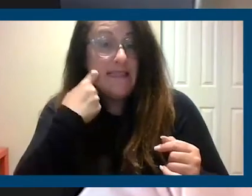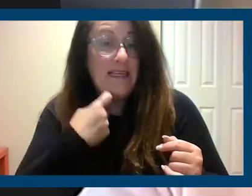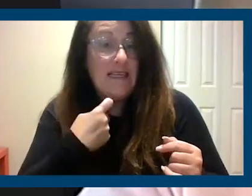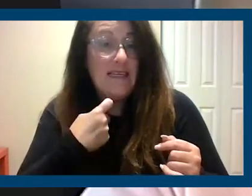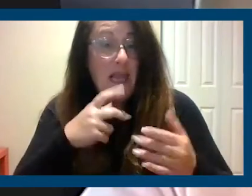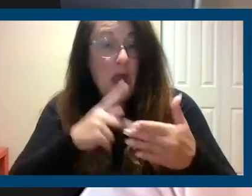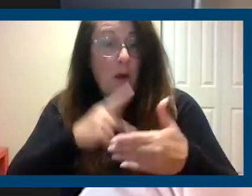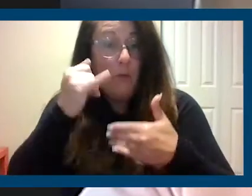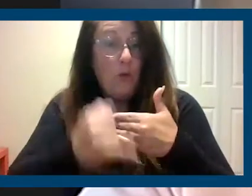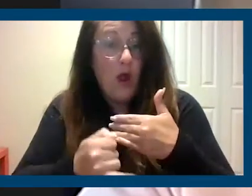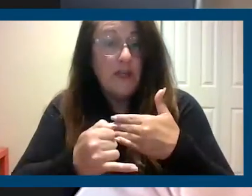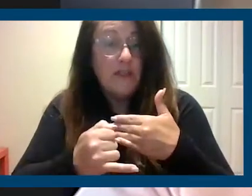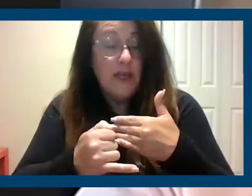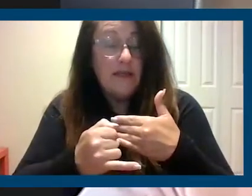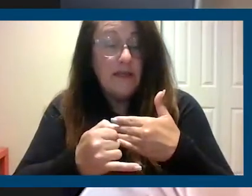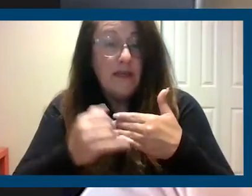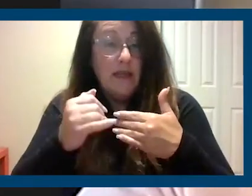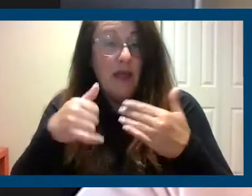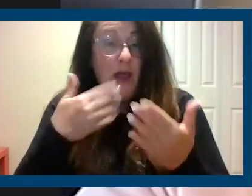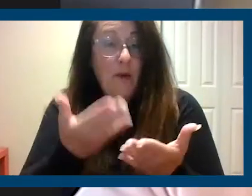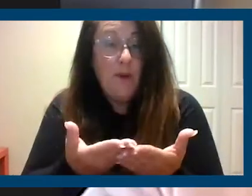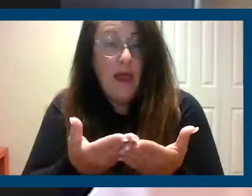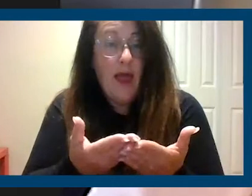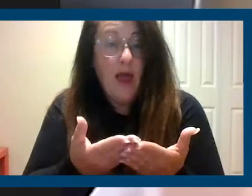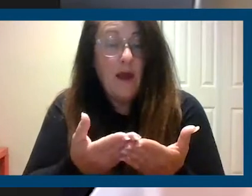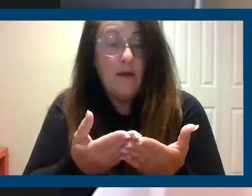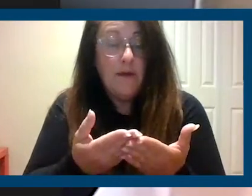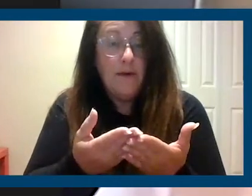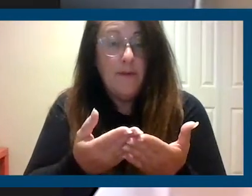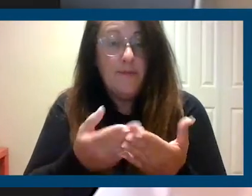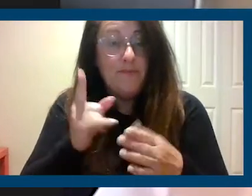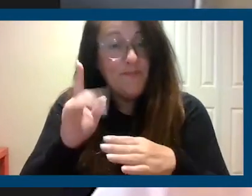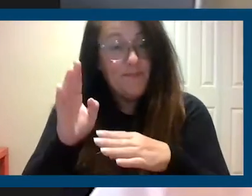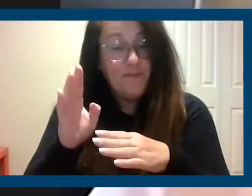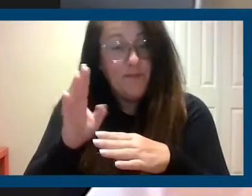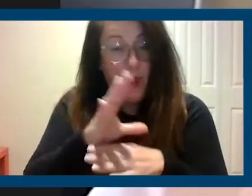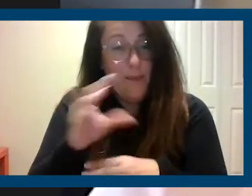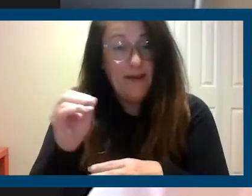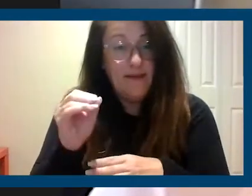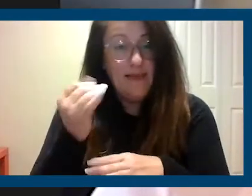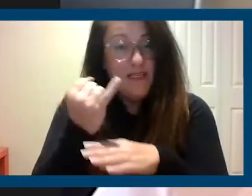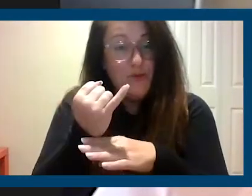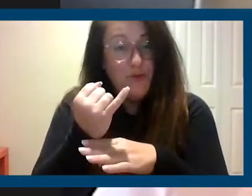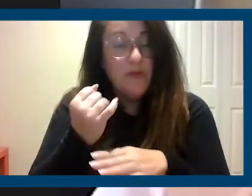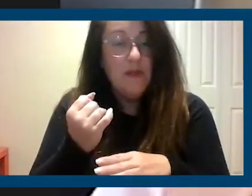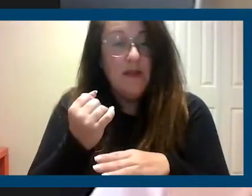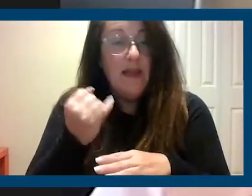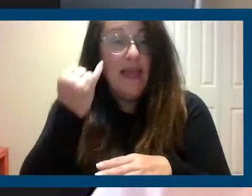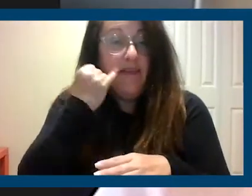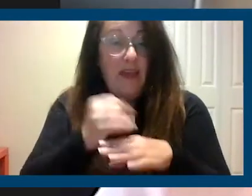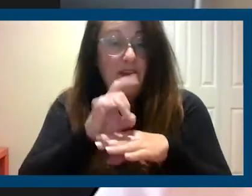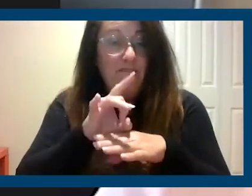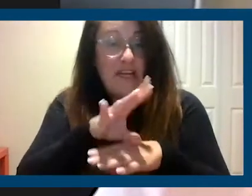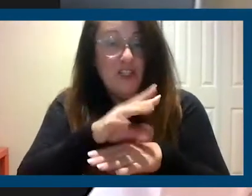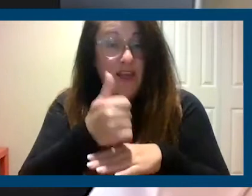that was put out by the African Institute, there's four to five million people who will face eviction if immediate